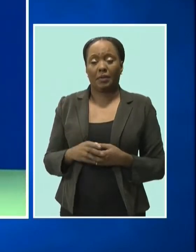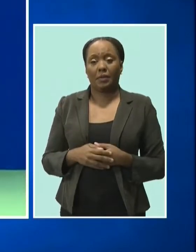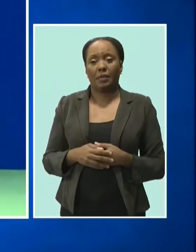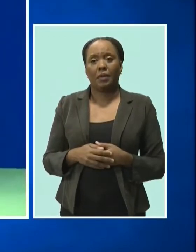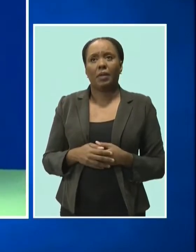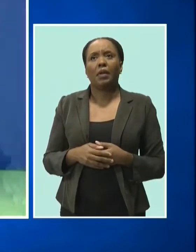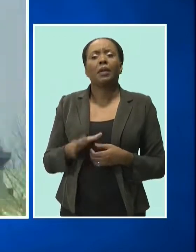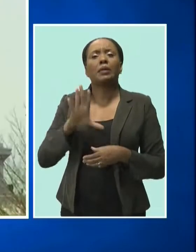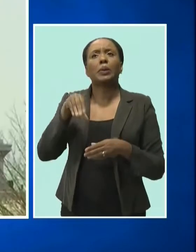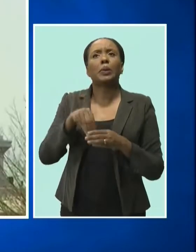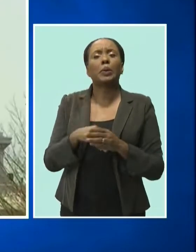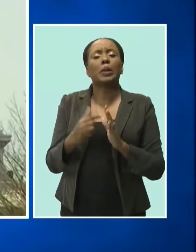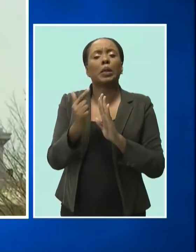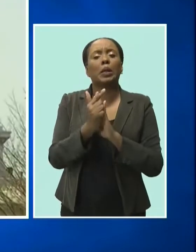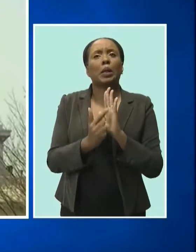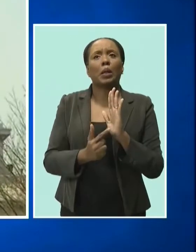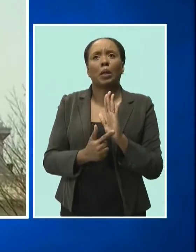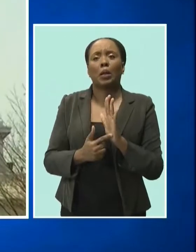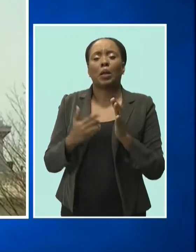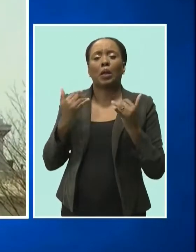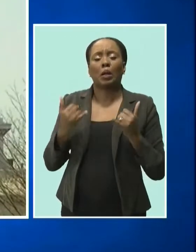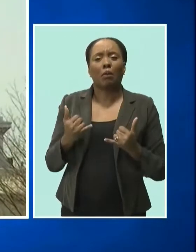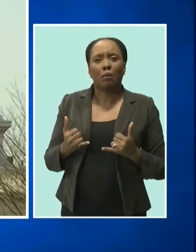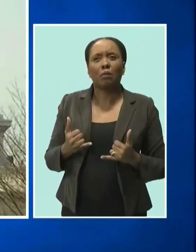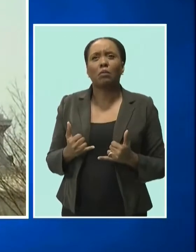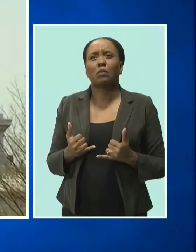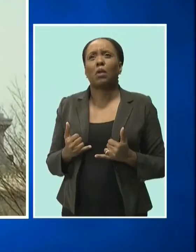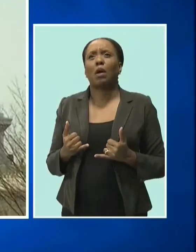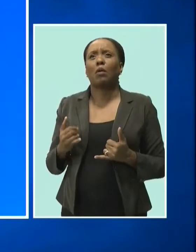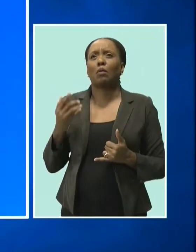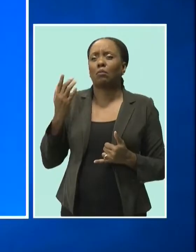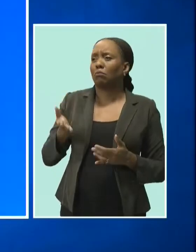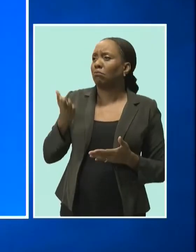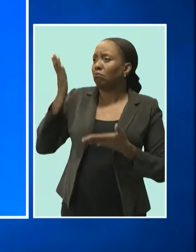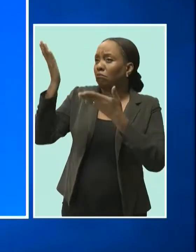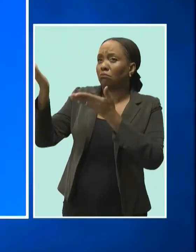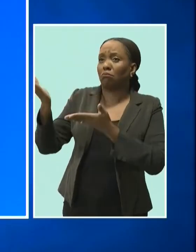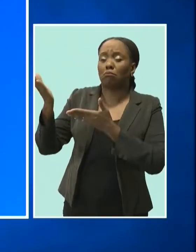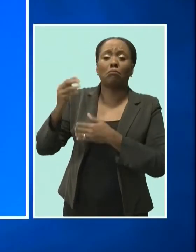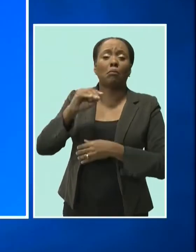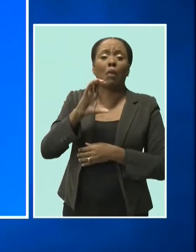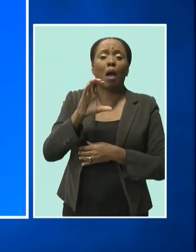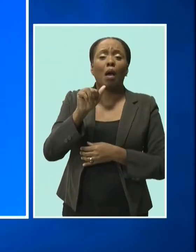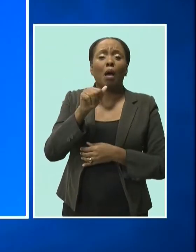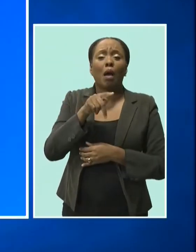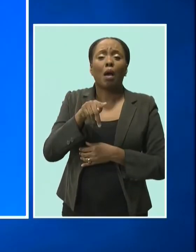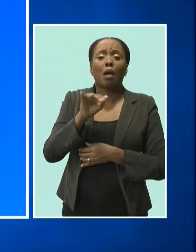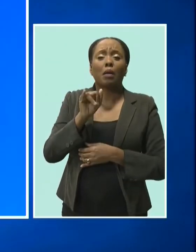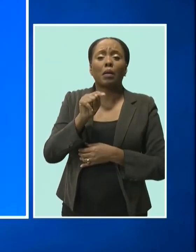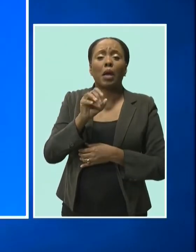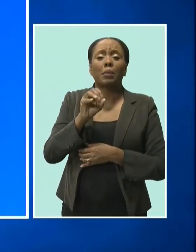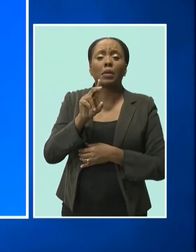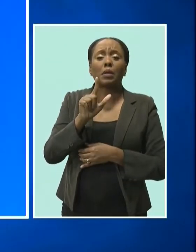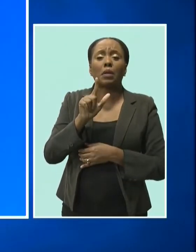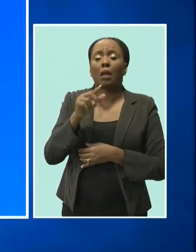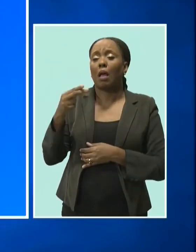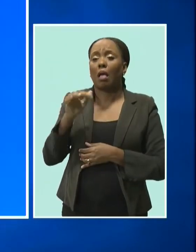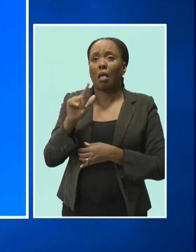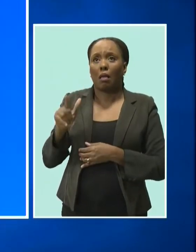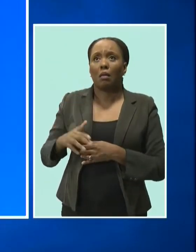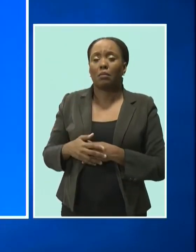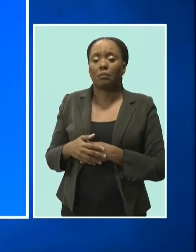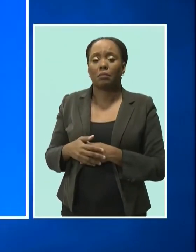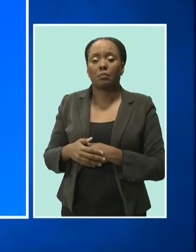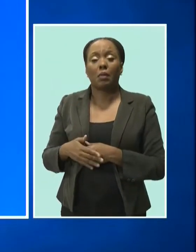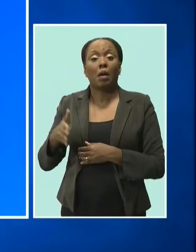legislative agenda currently inching forward on Capitol Hill. My administration is working overtime to show that our climate